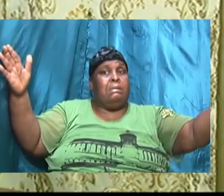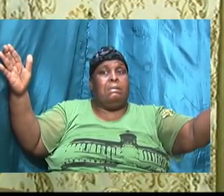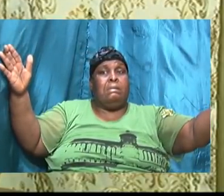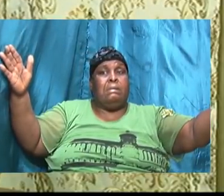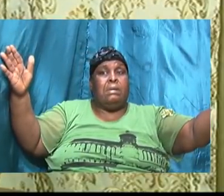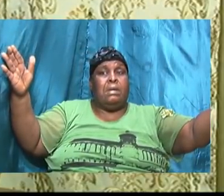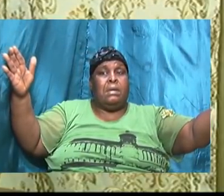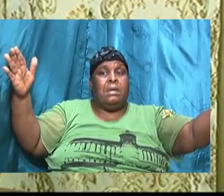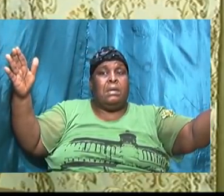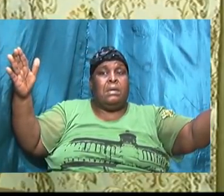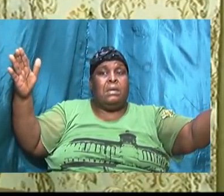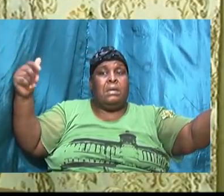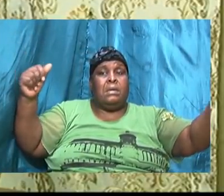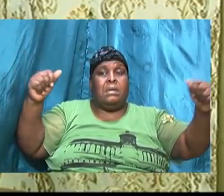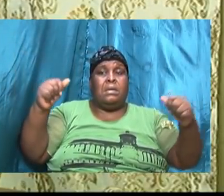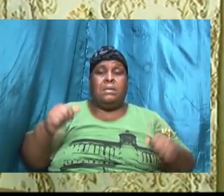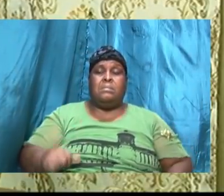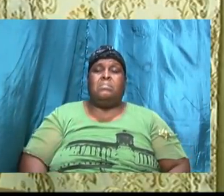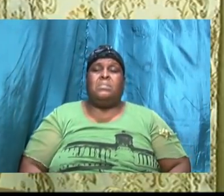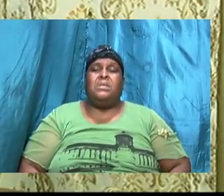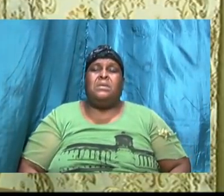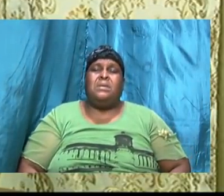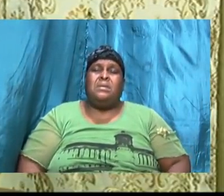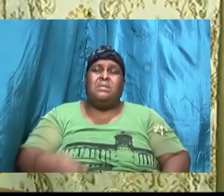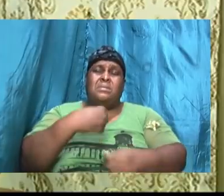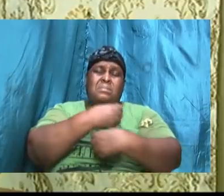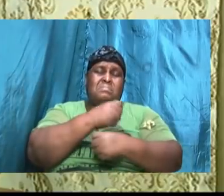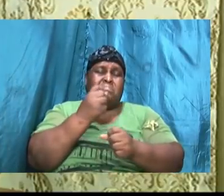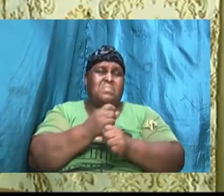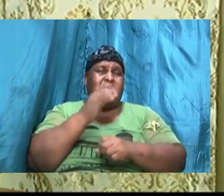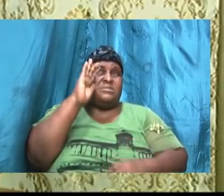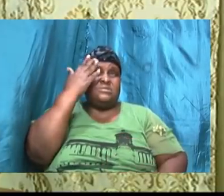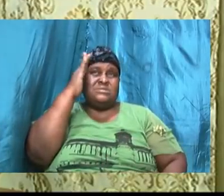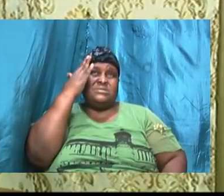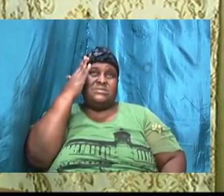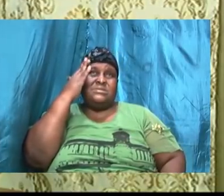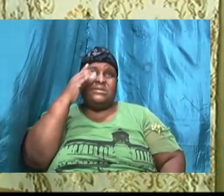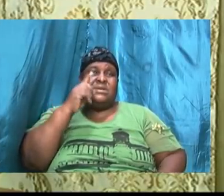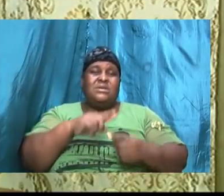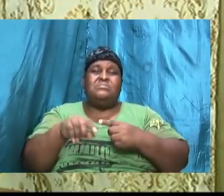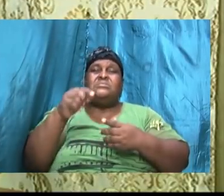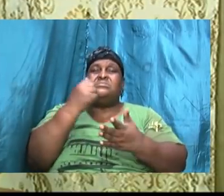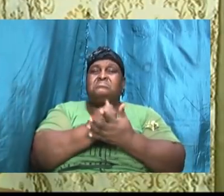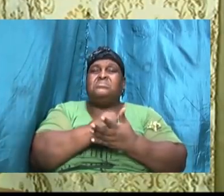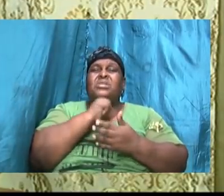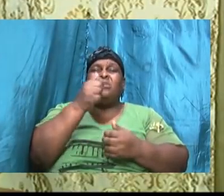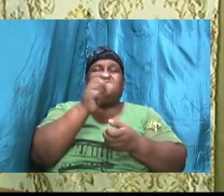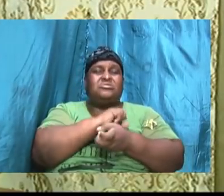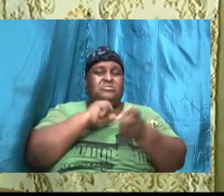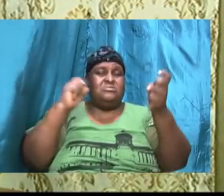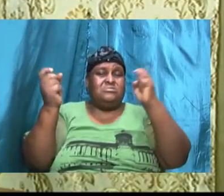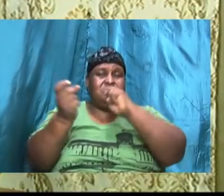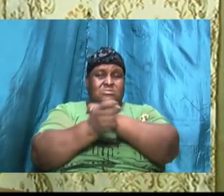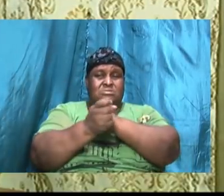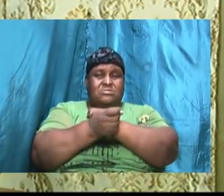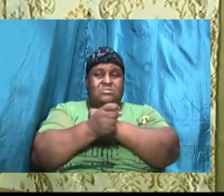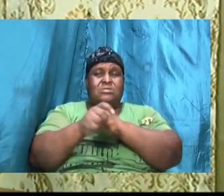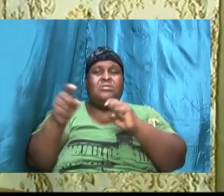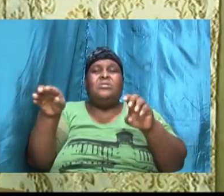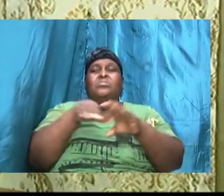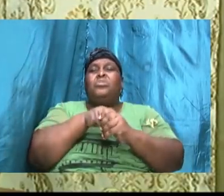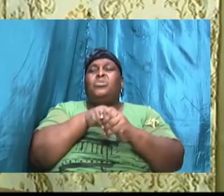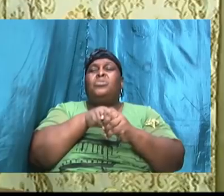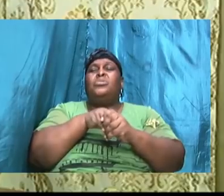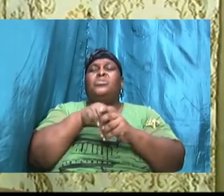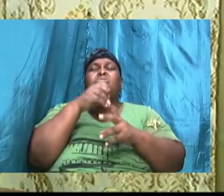as an entire plane of creation and it seems to be settled and unchanging both the old